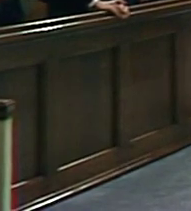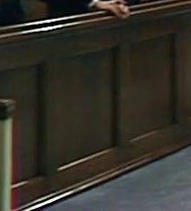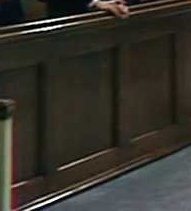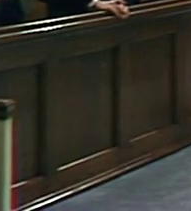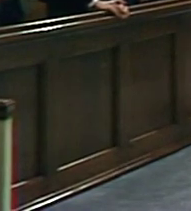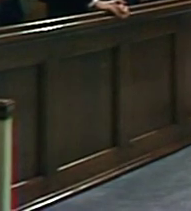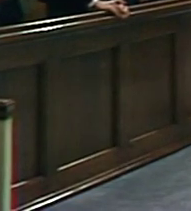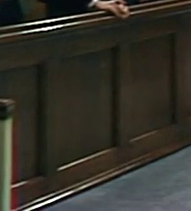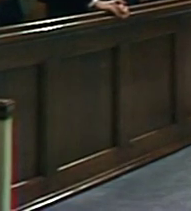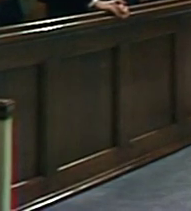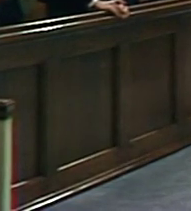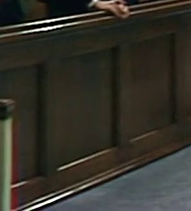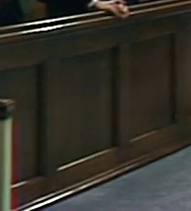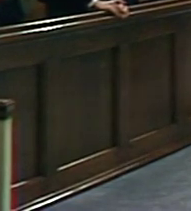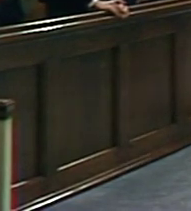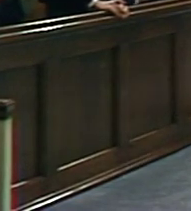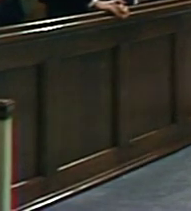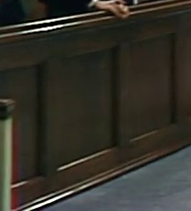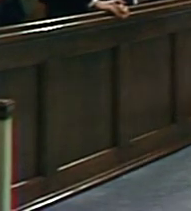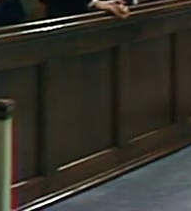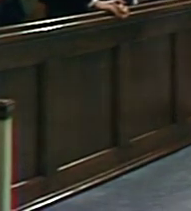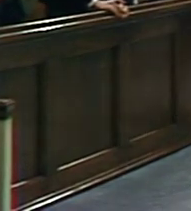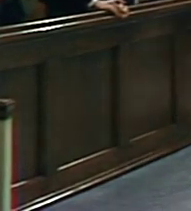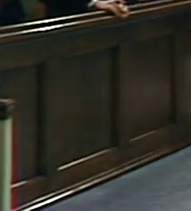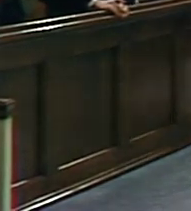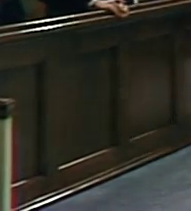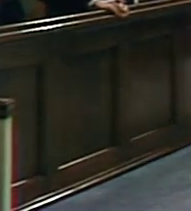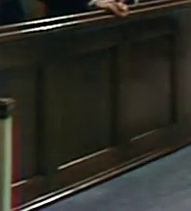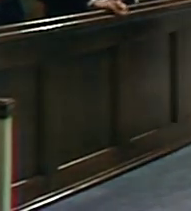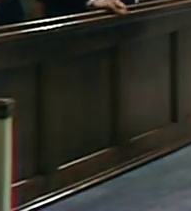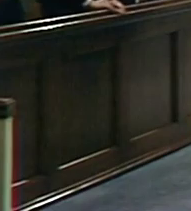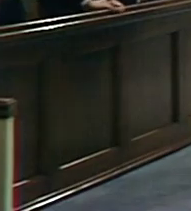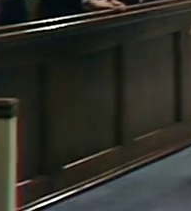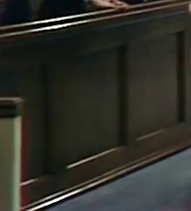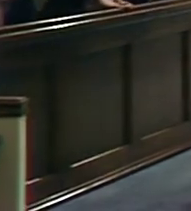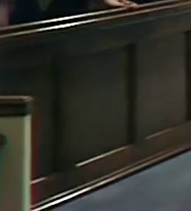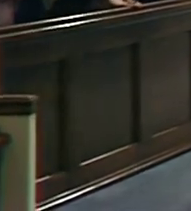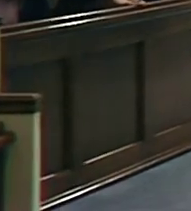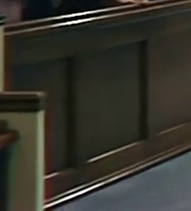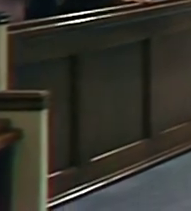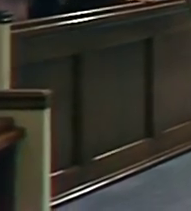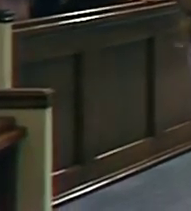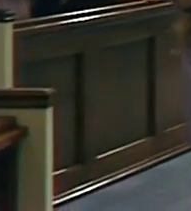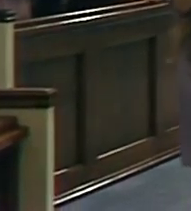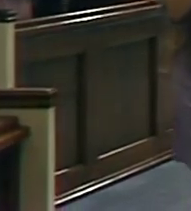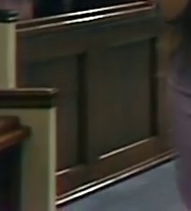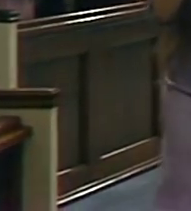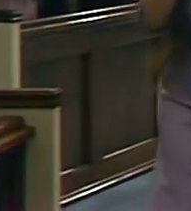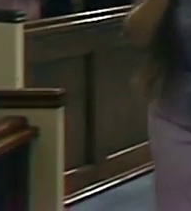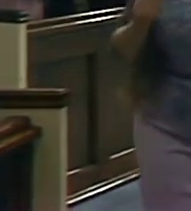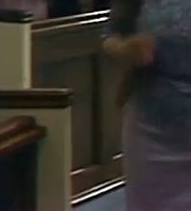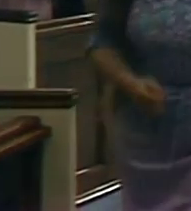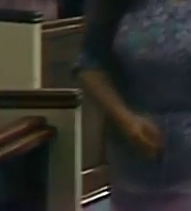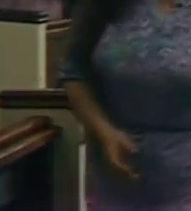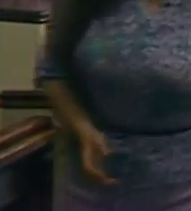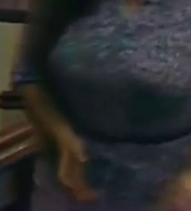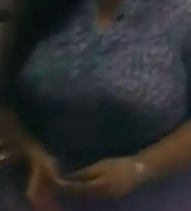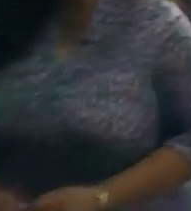me When that thou bidst me come